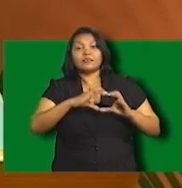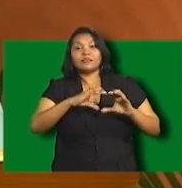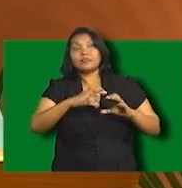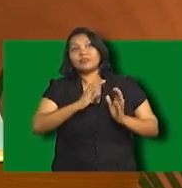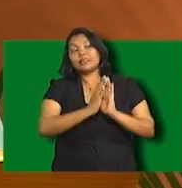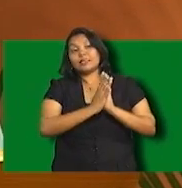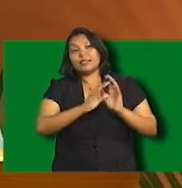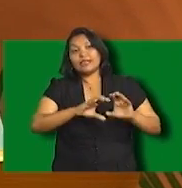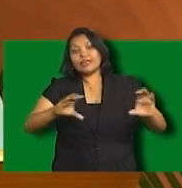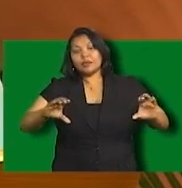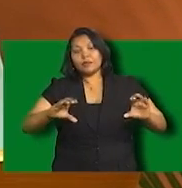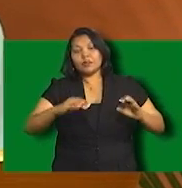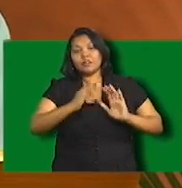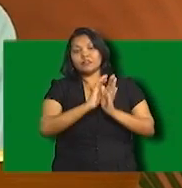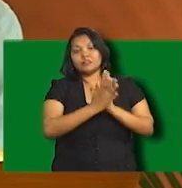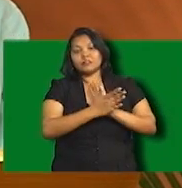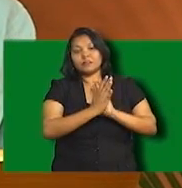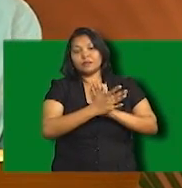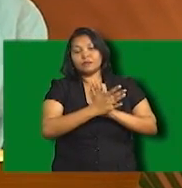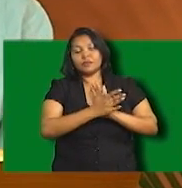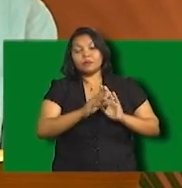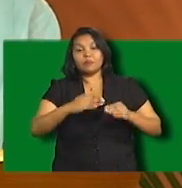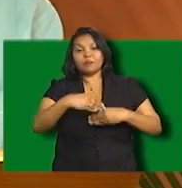will be required to buy.